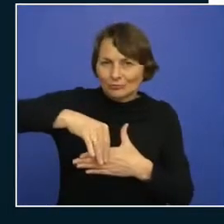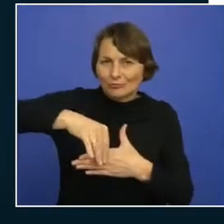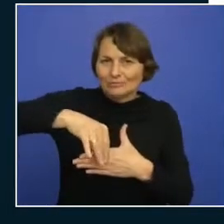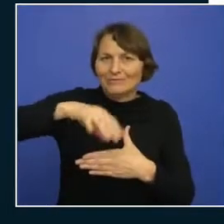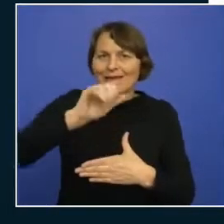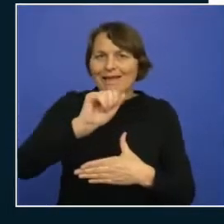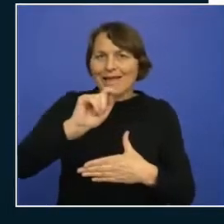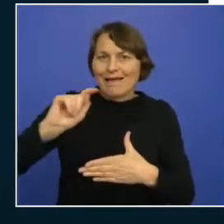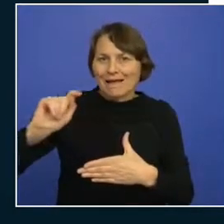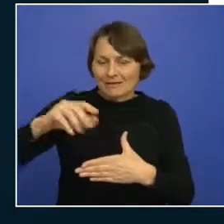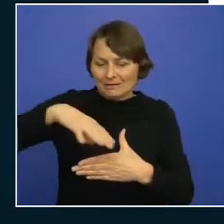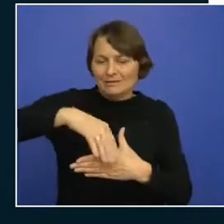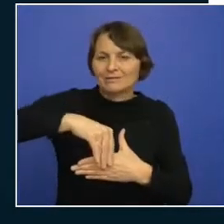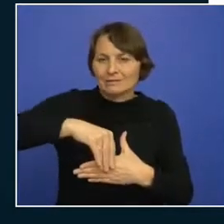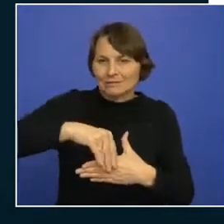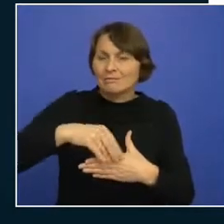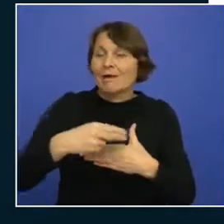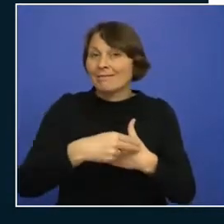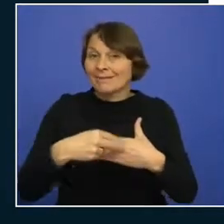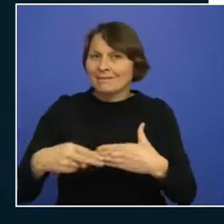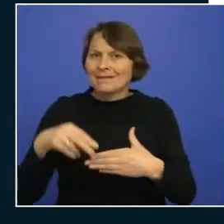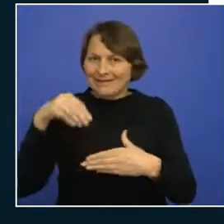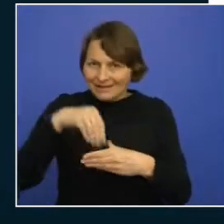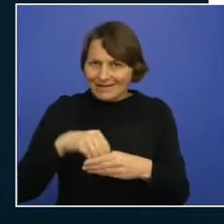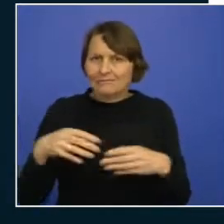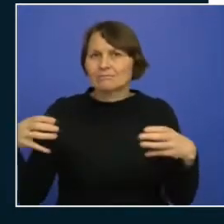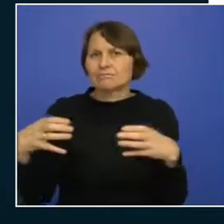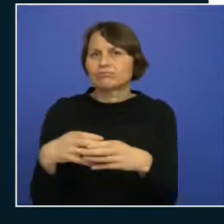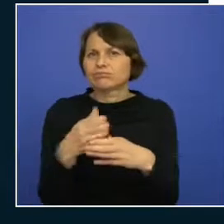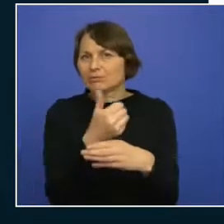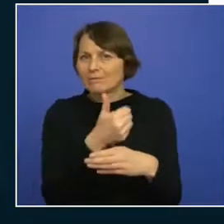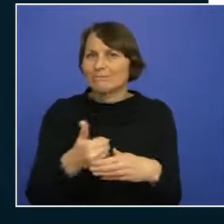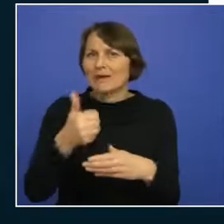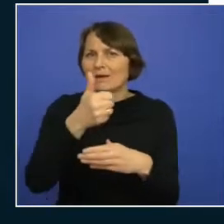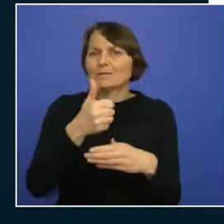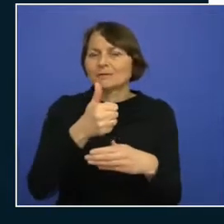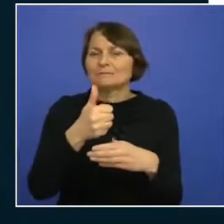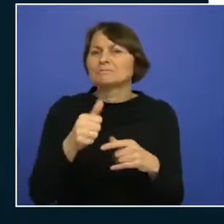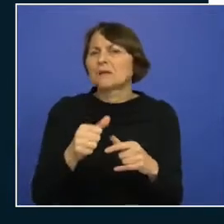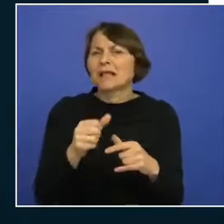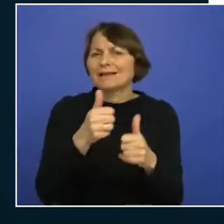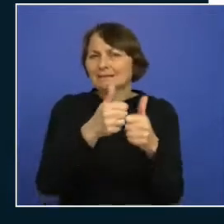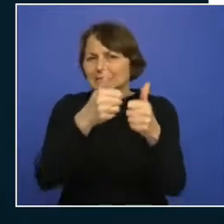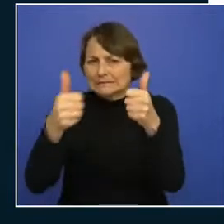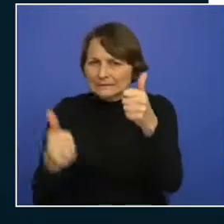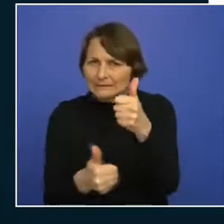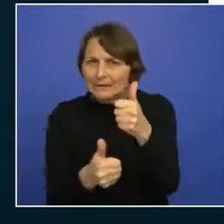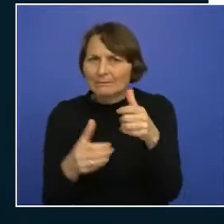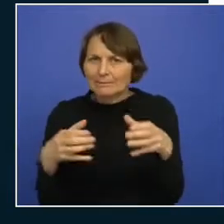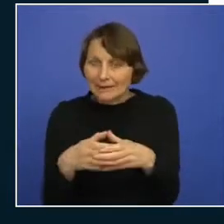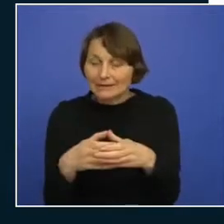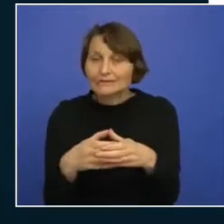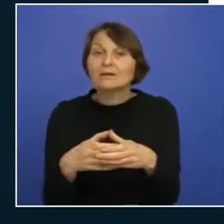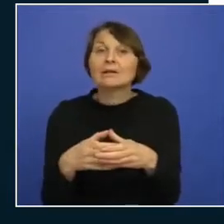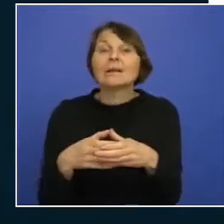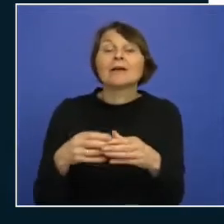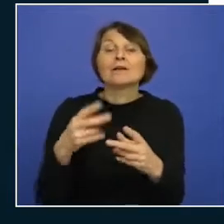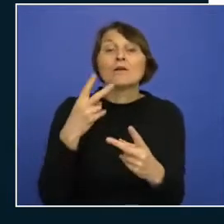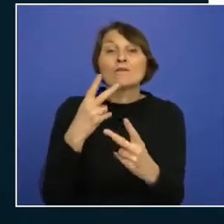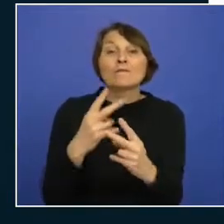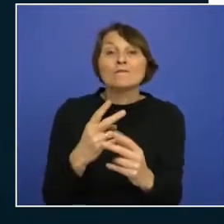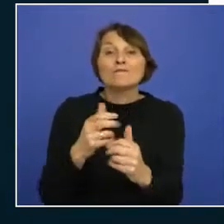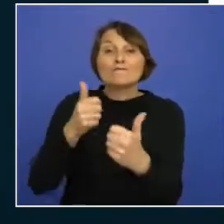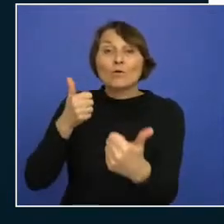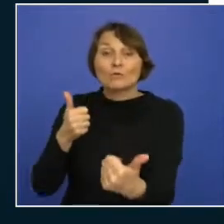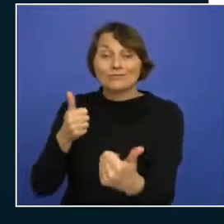unique within the parent resource like mentioned here a subnet within a virtual network so you cannot deploy a subnet but with the same